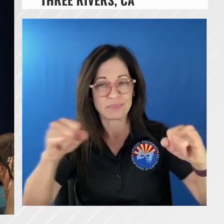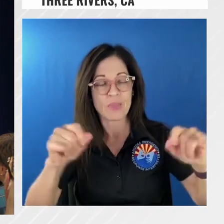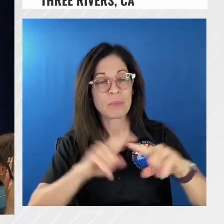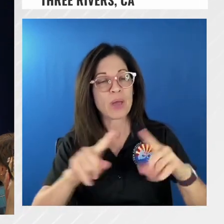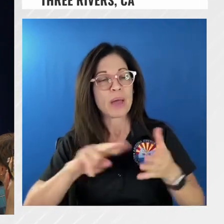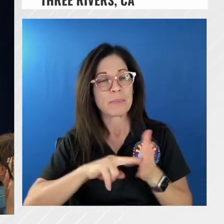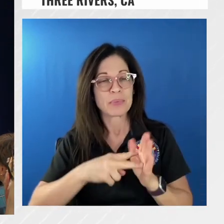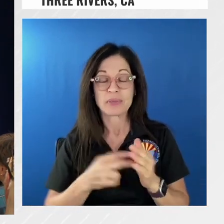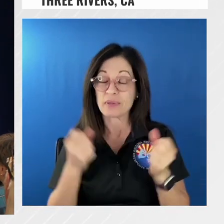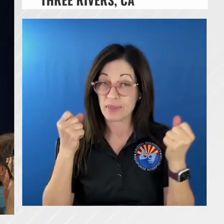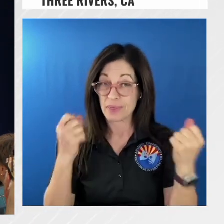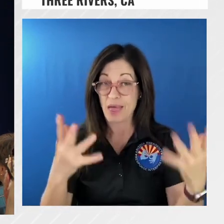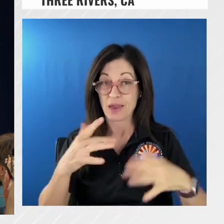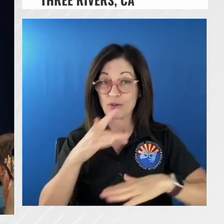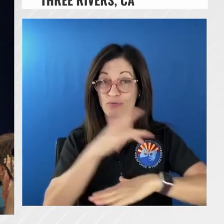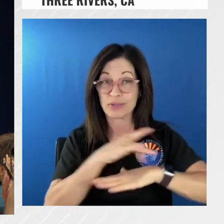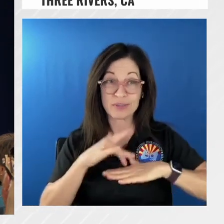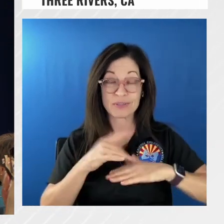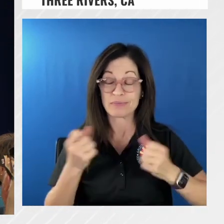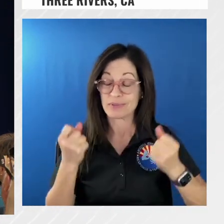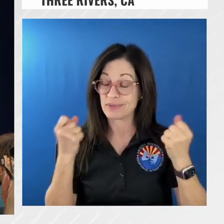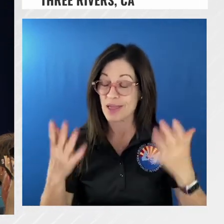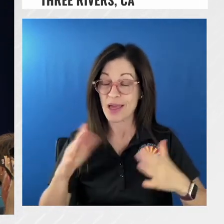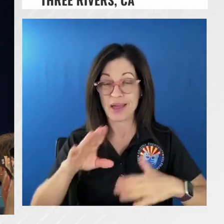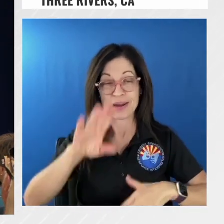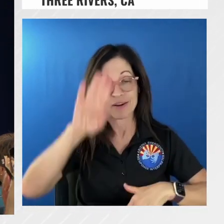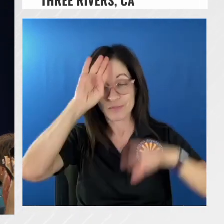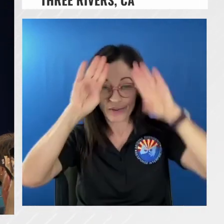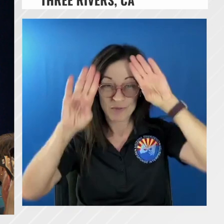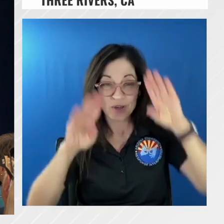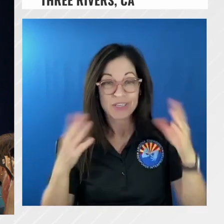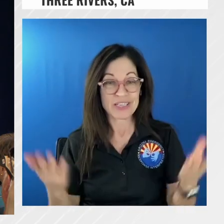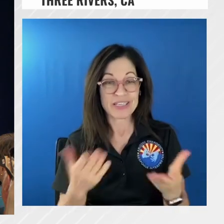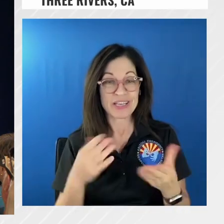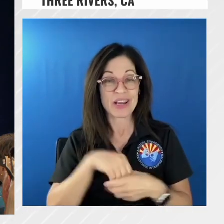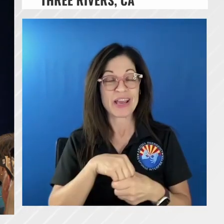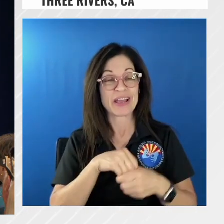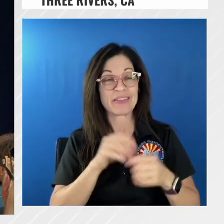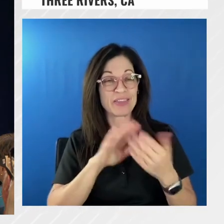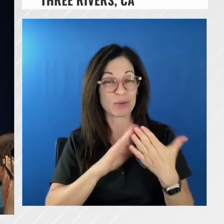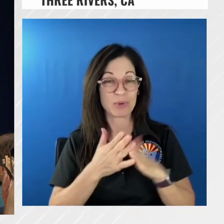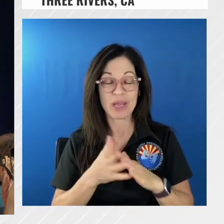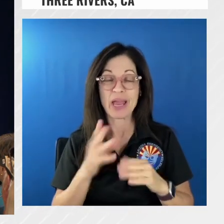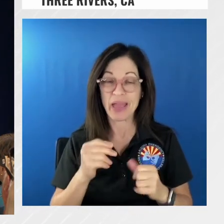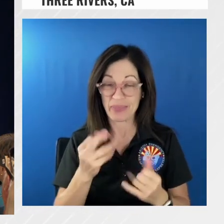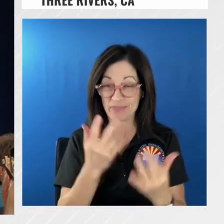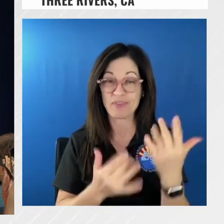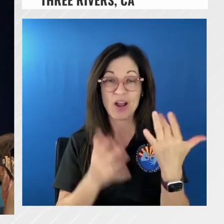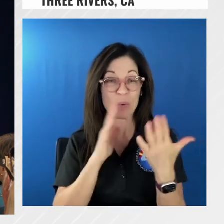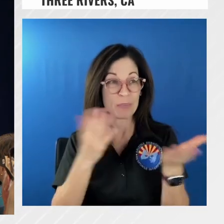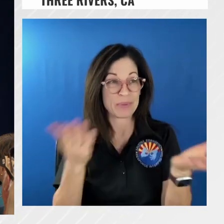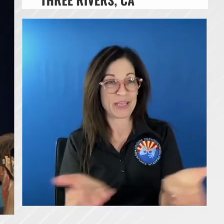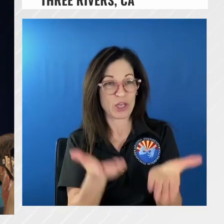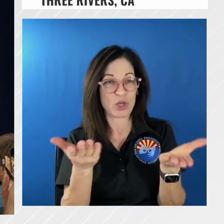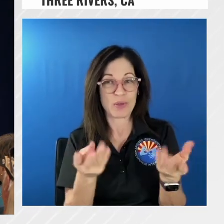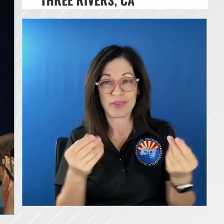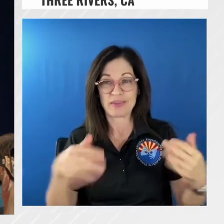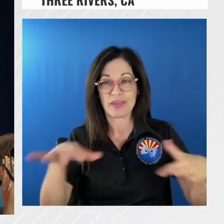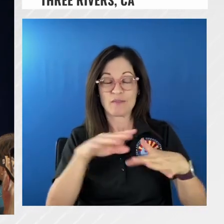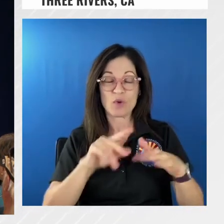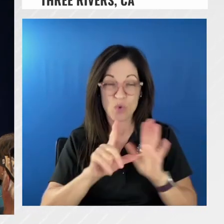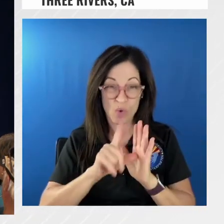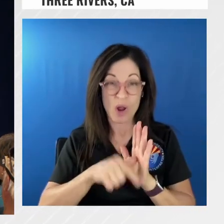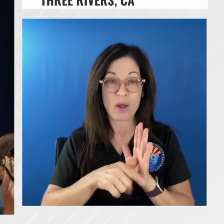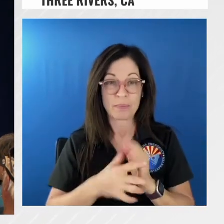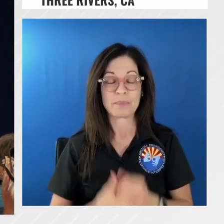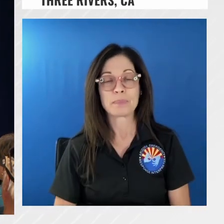a lot of firefighters descending on the community and this fire is going to be on the landscape for a while the other thing